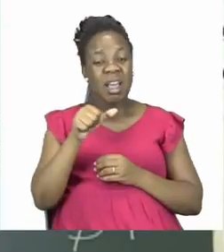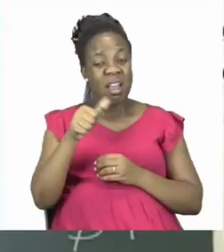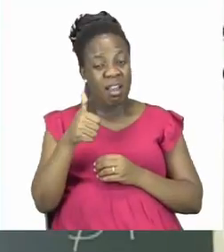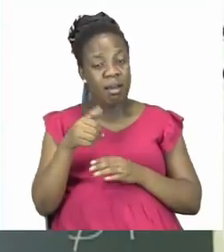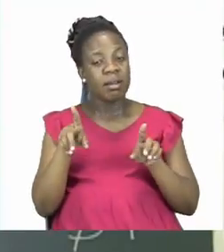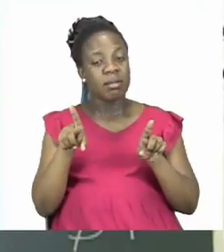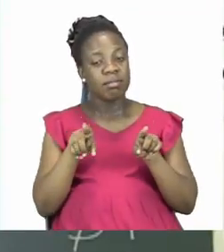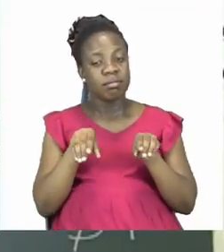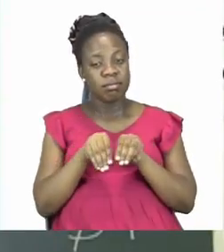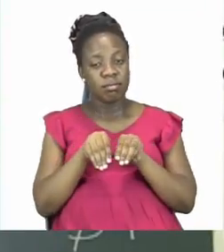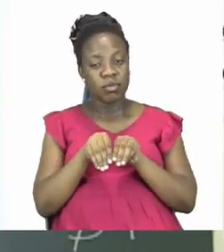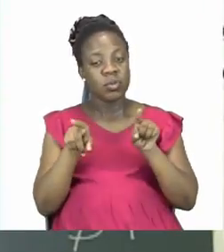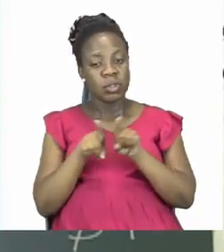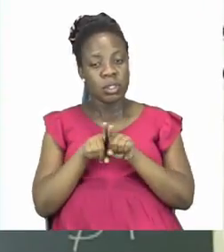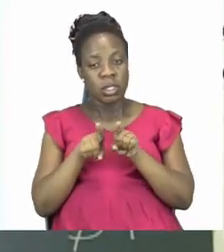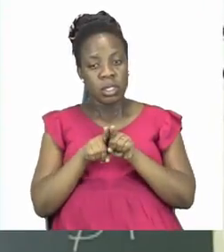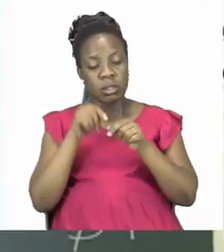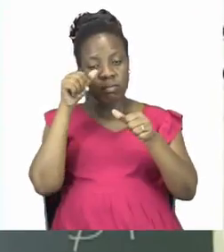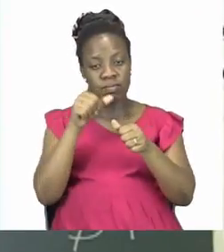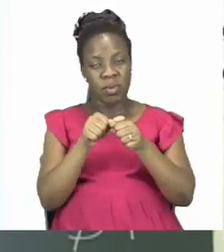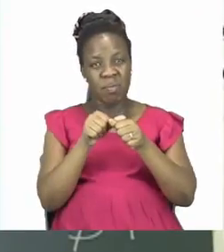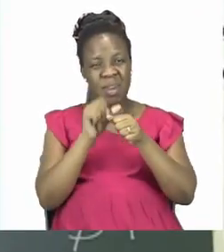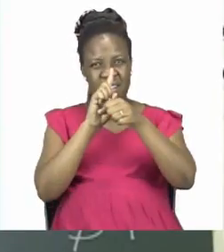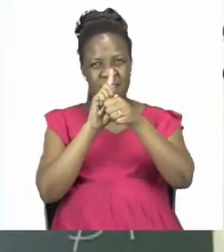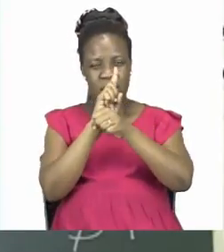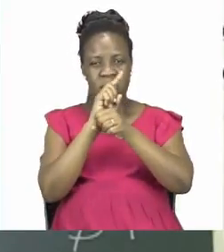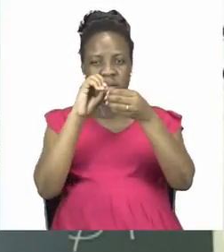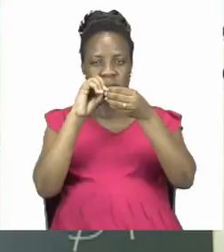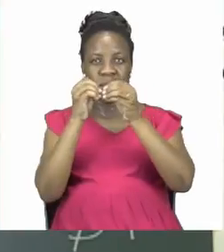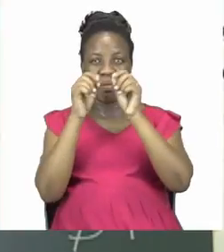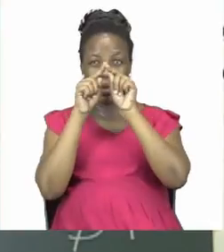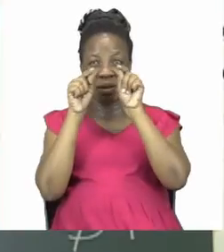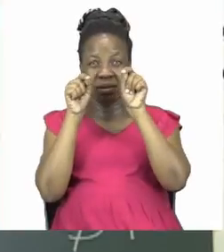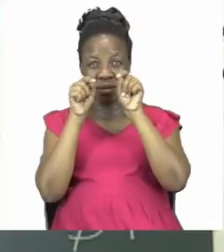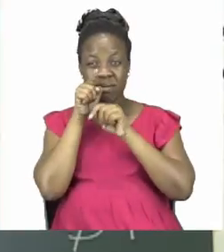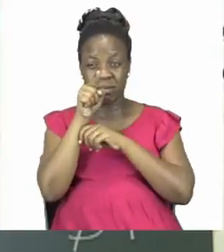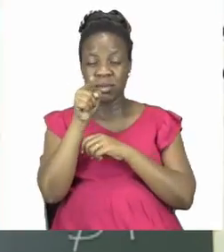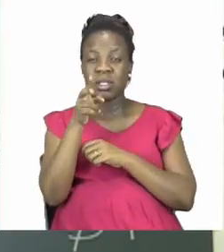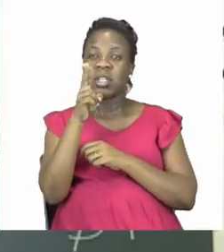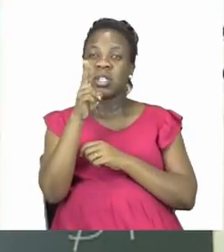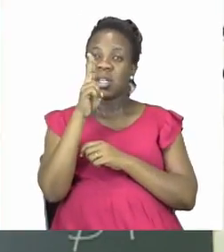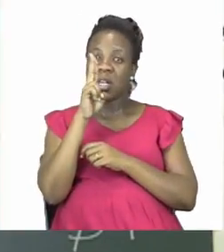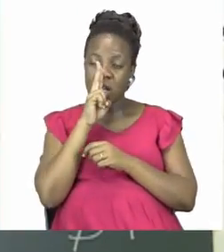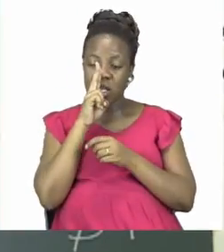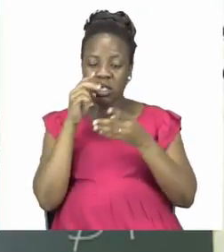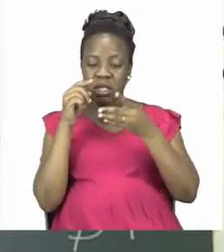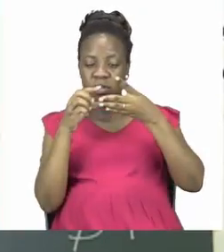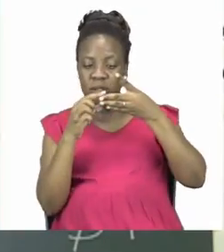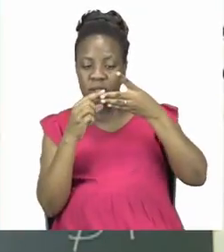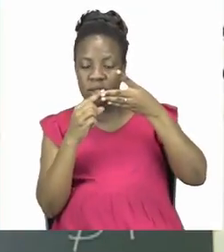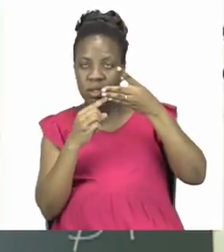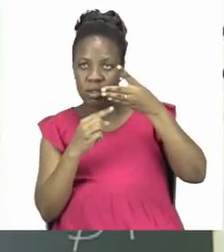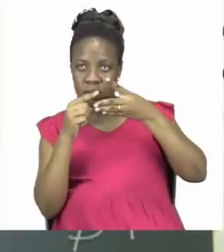Now remember the number on top. That is the answer or that is the number that all